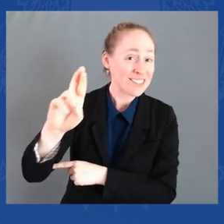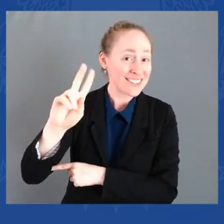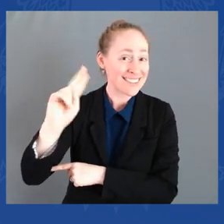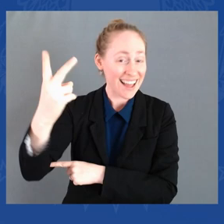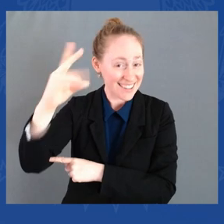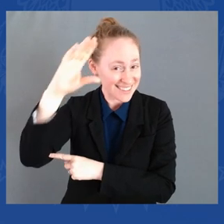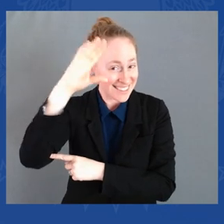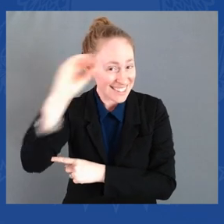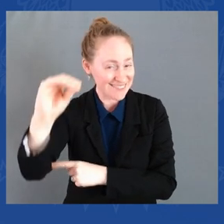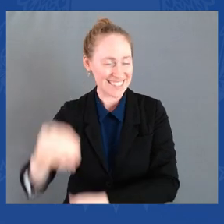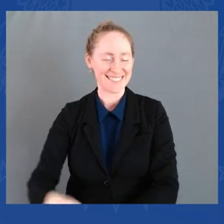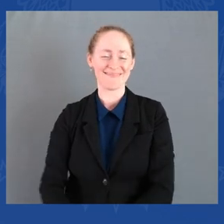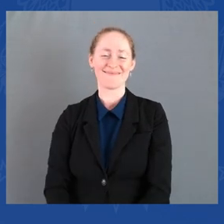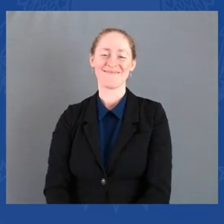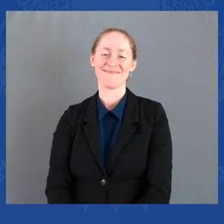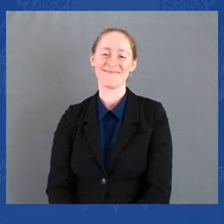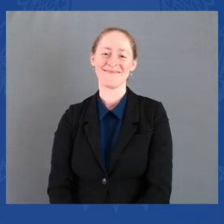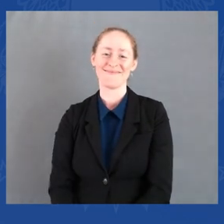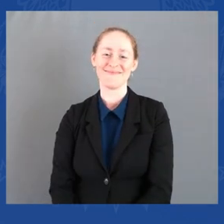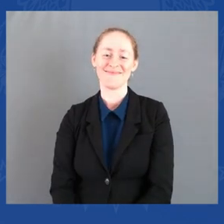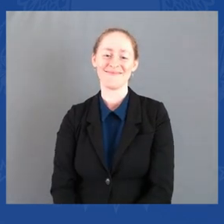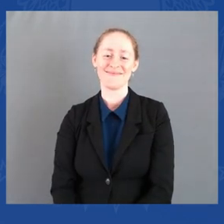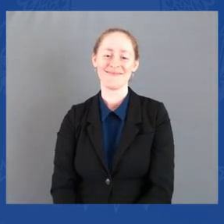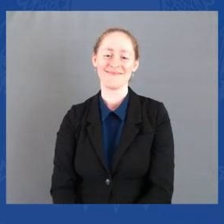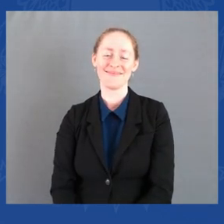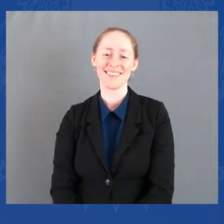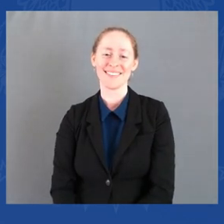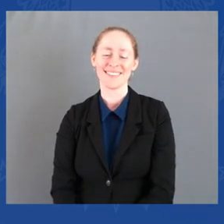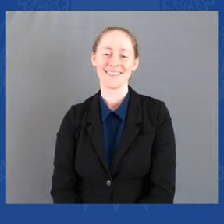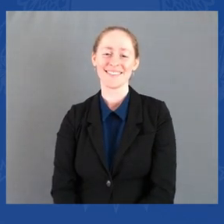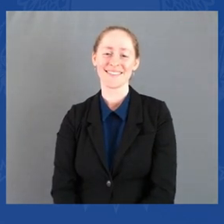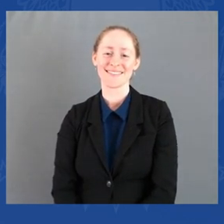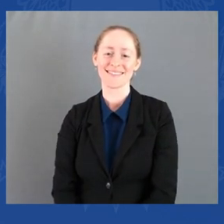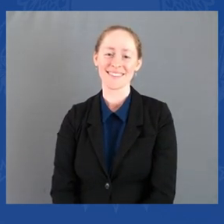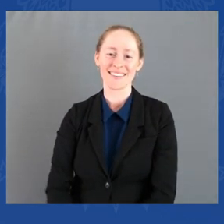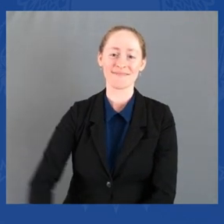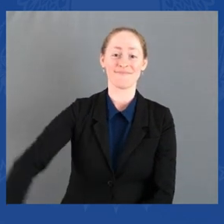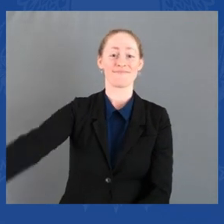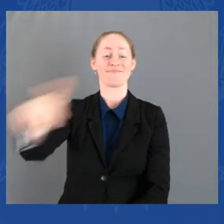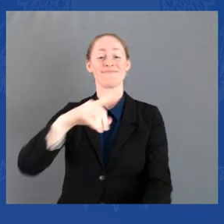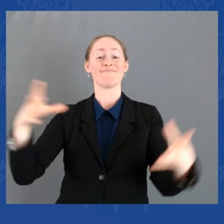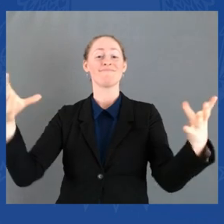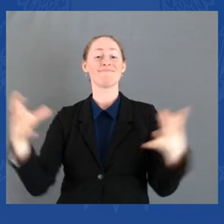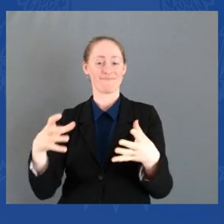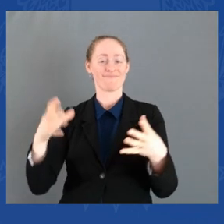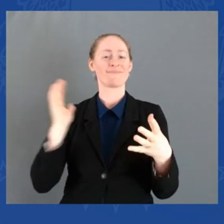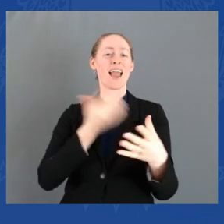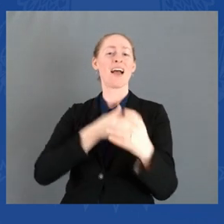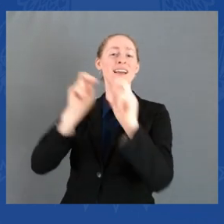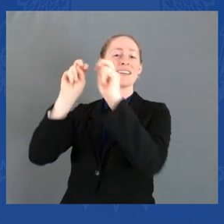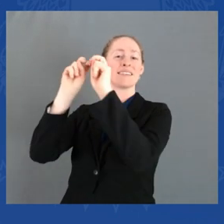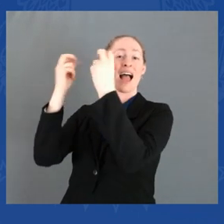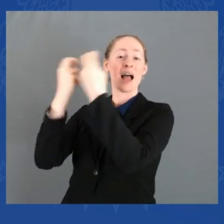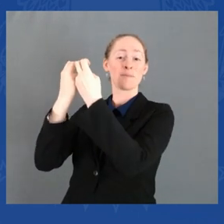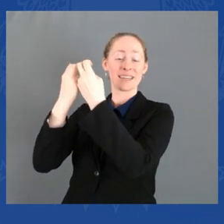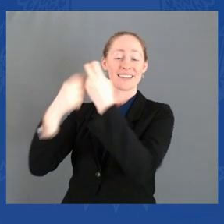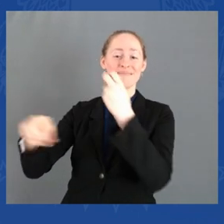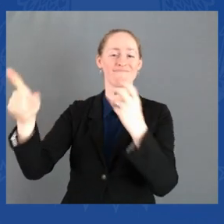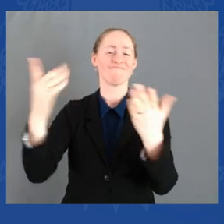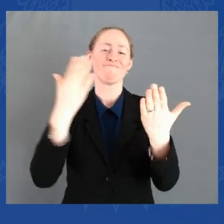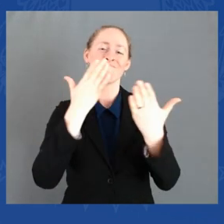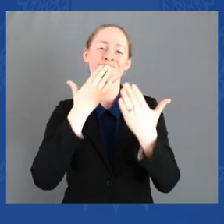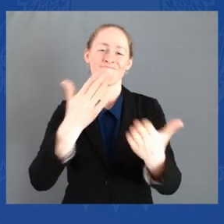And members of our cabinet, it is good again to be gathered with all of you today and to be joined by the members of the